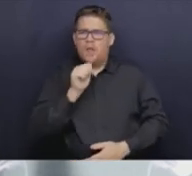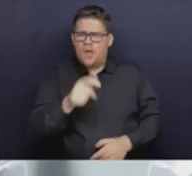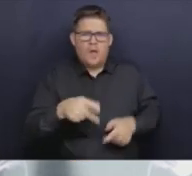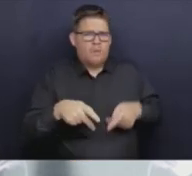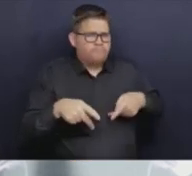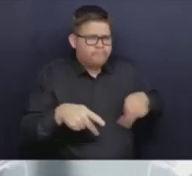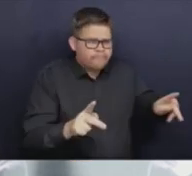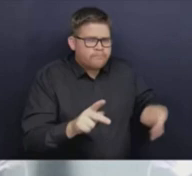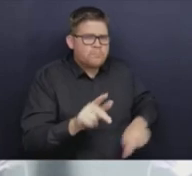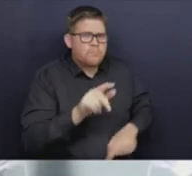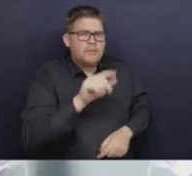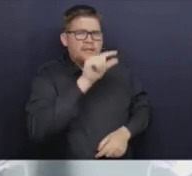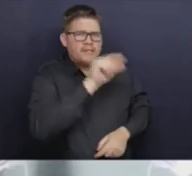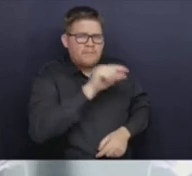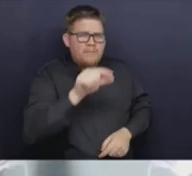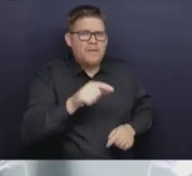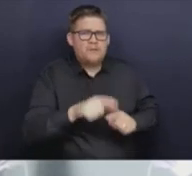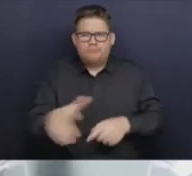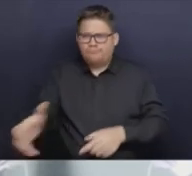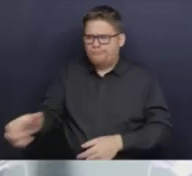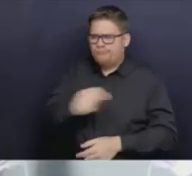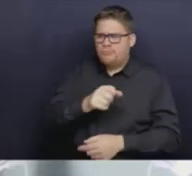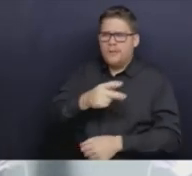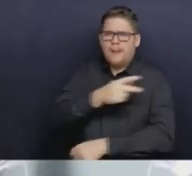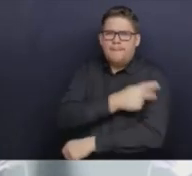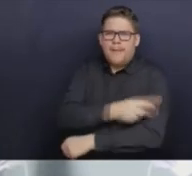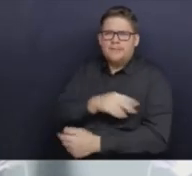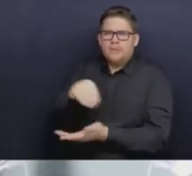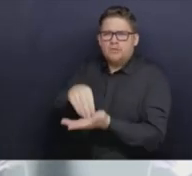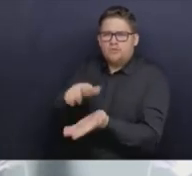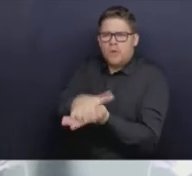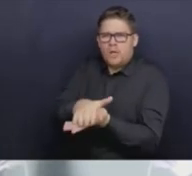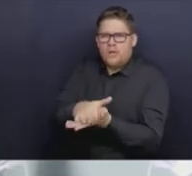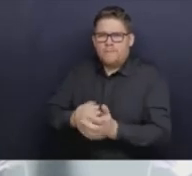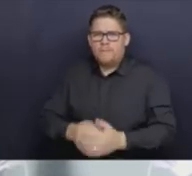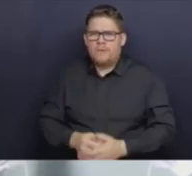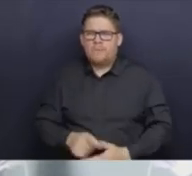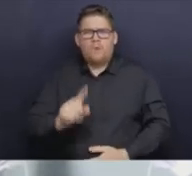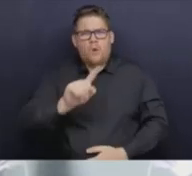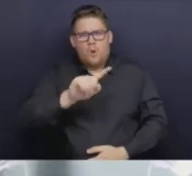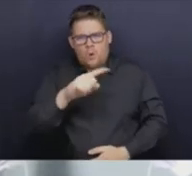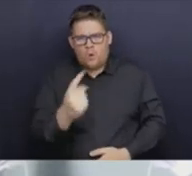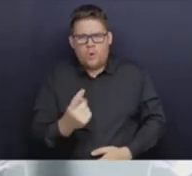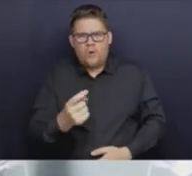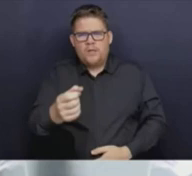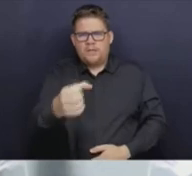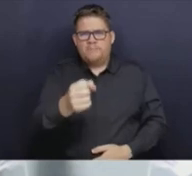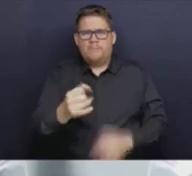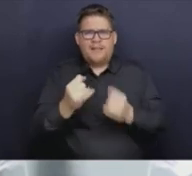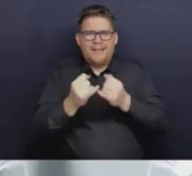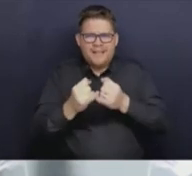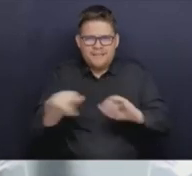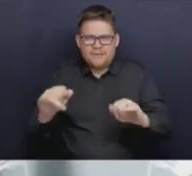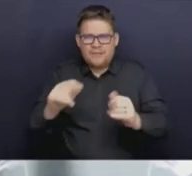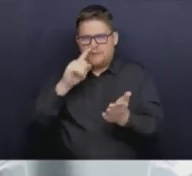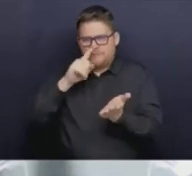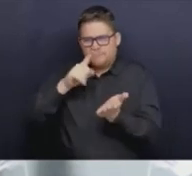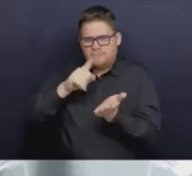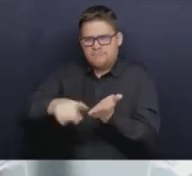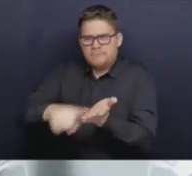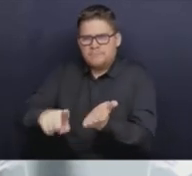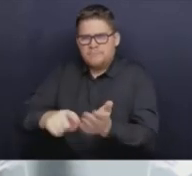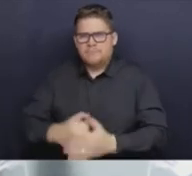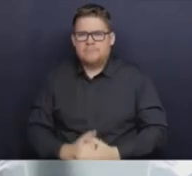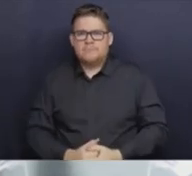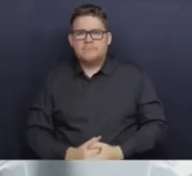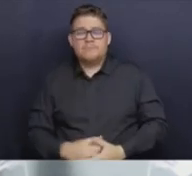Only an independent investigator appointed by the independent registrar at the request of the investigation committee can do so. When there's a complaint, for